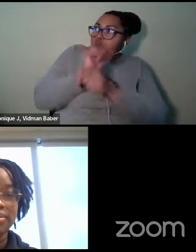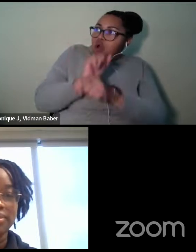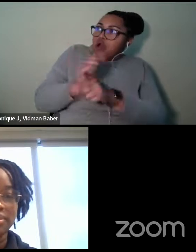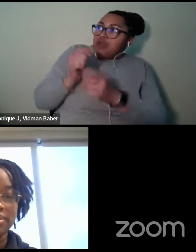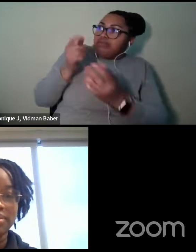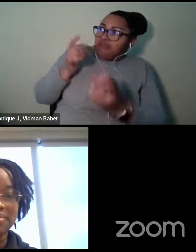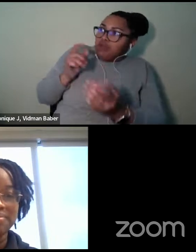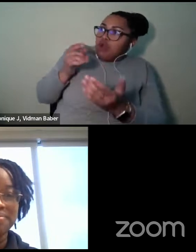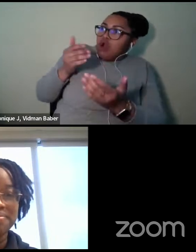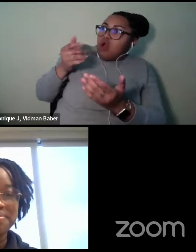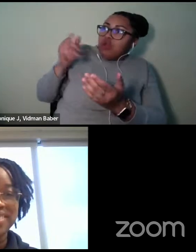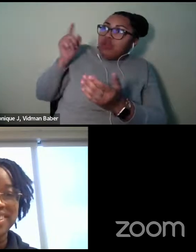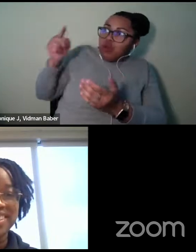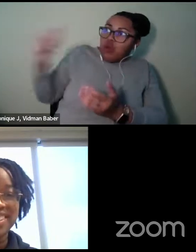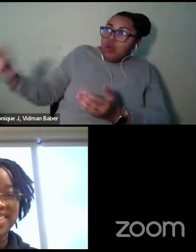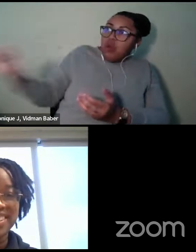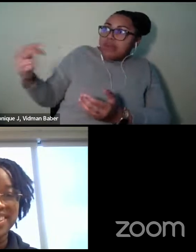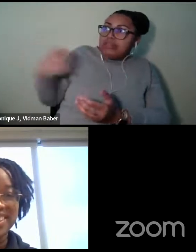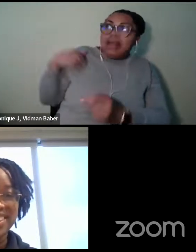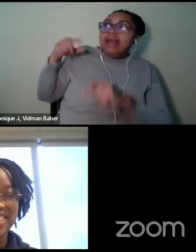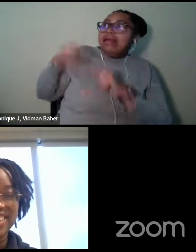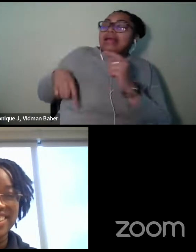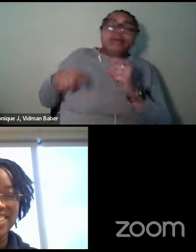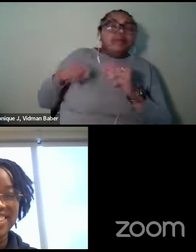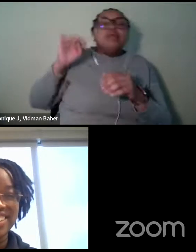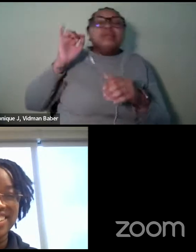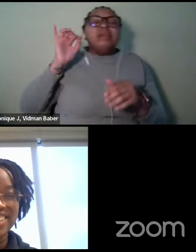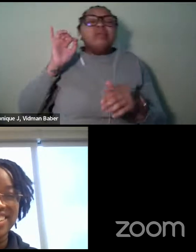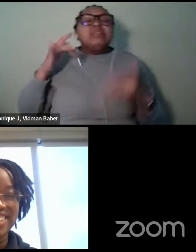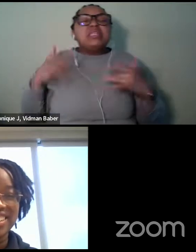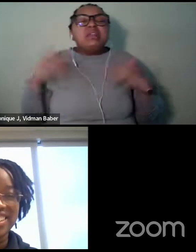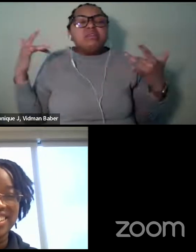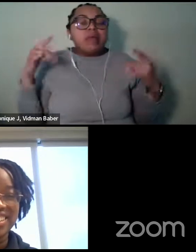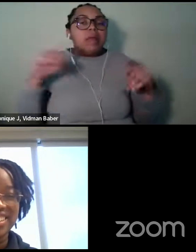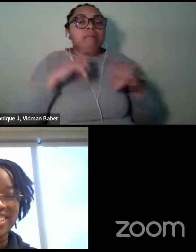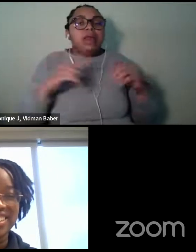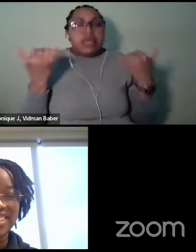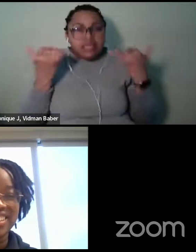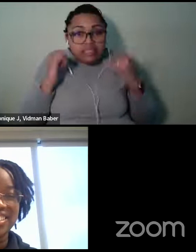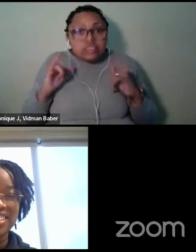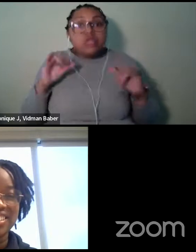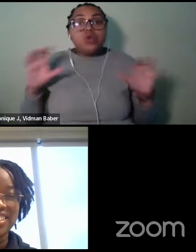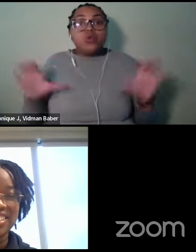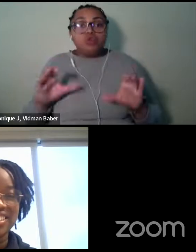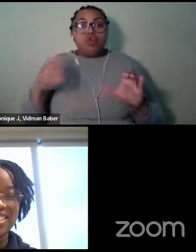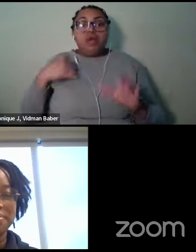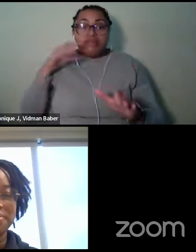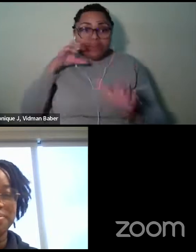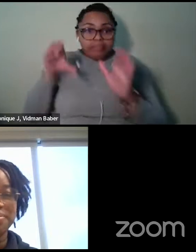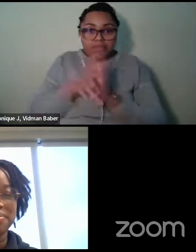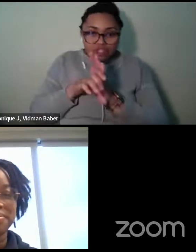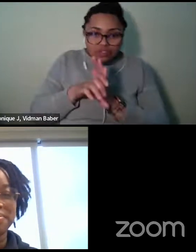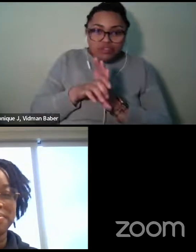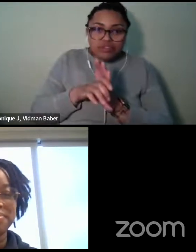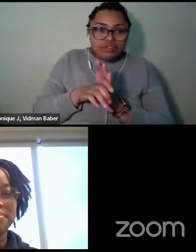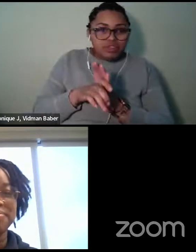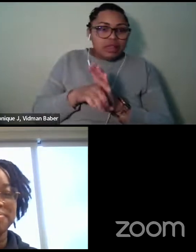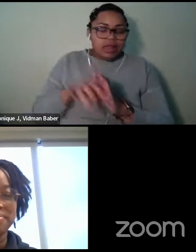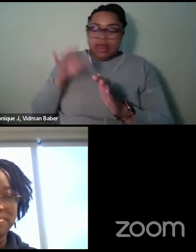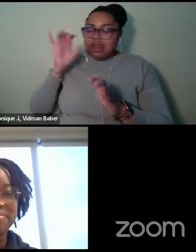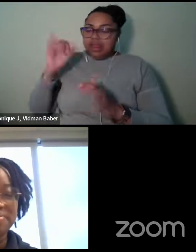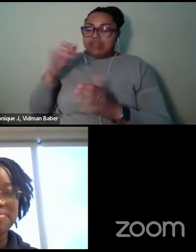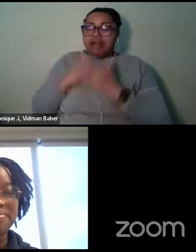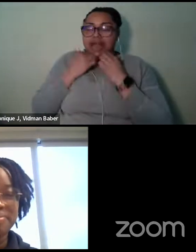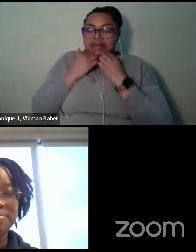at the event, but I still do have the pictures, uh, which I'm, you know, they're, they're my treasure.